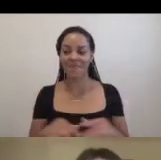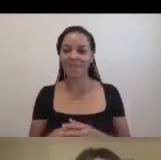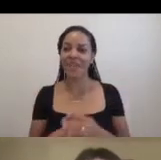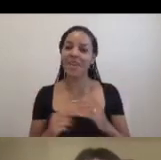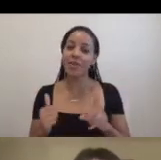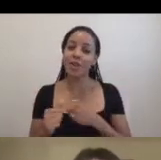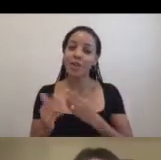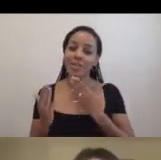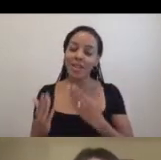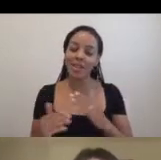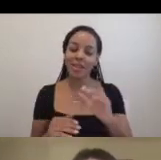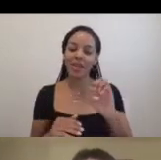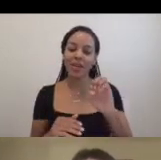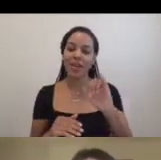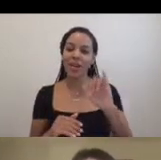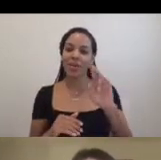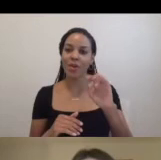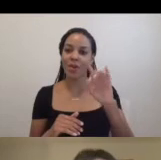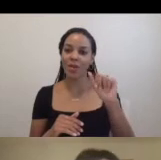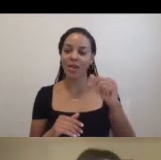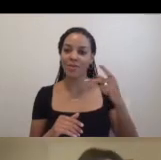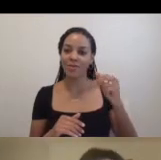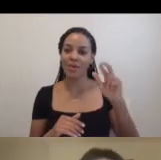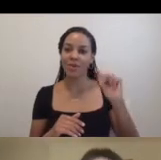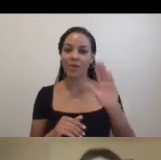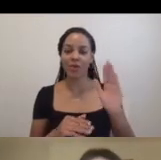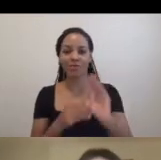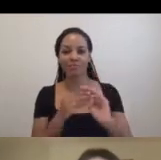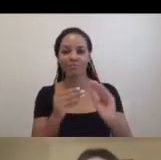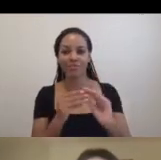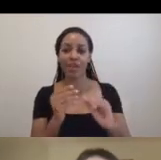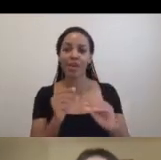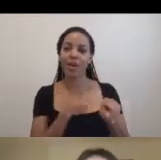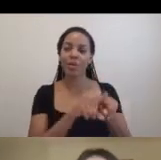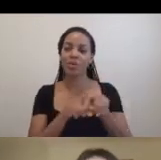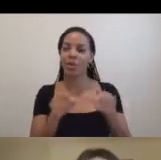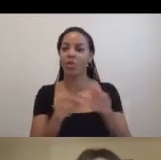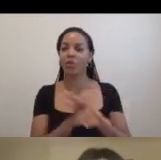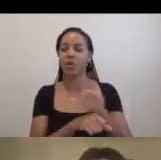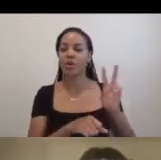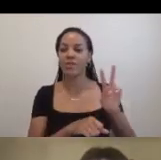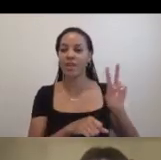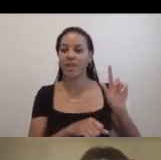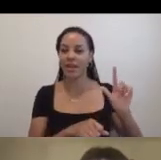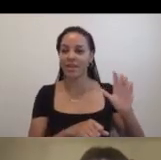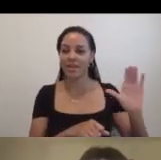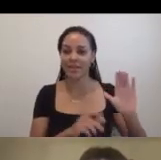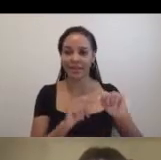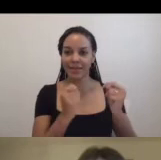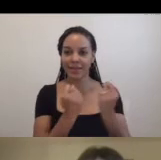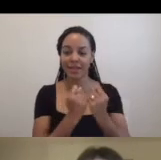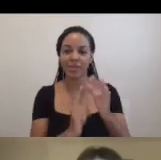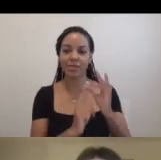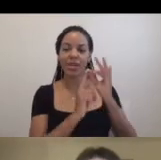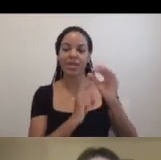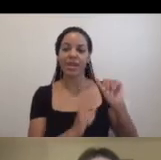Areola Pira for your remarks and thank the entire Verilis Center team and especially Adrienne Umay and